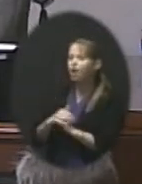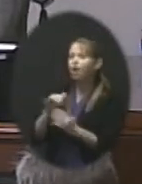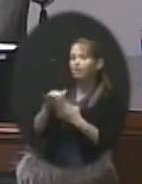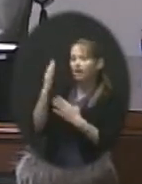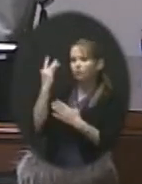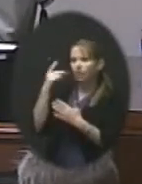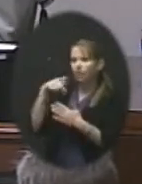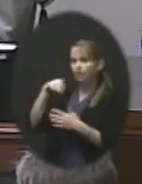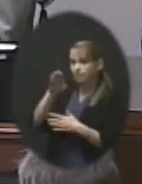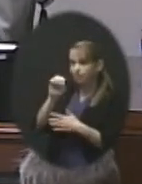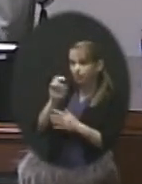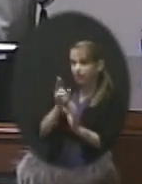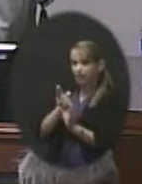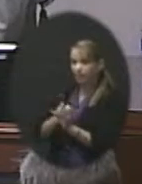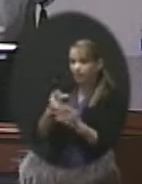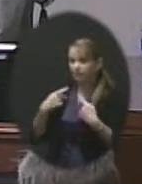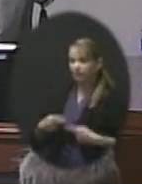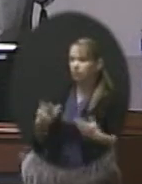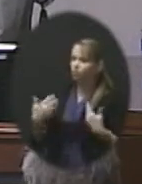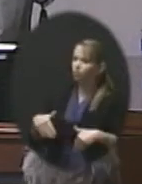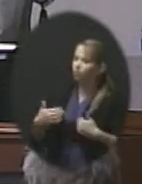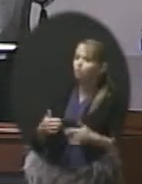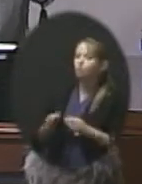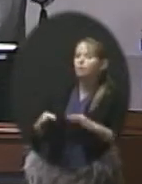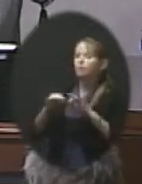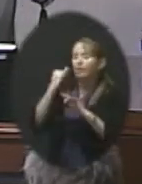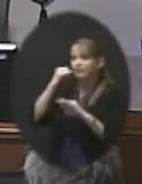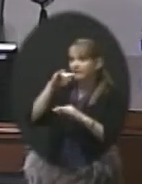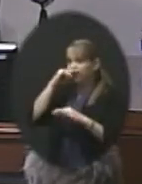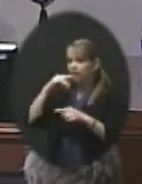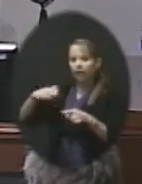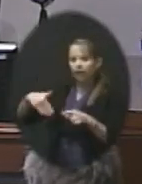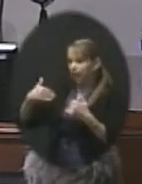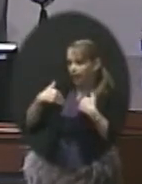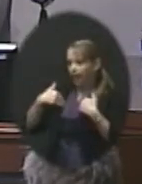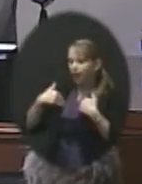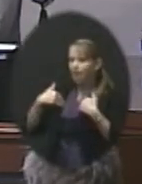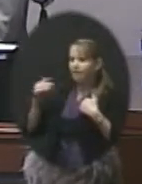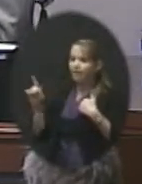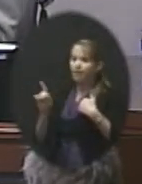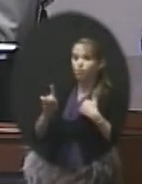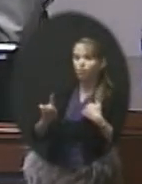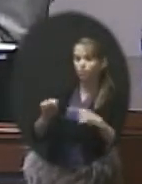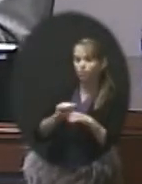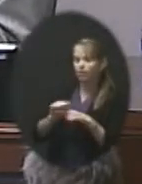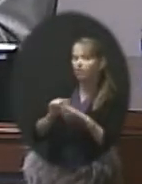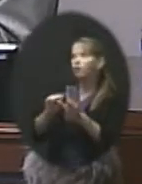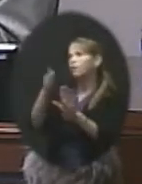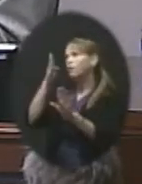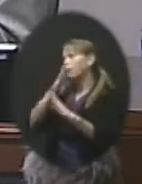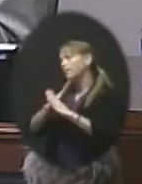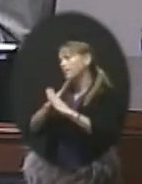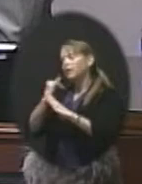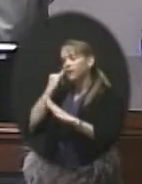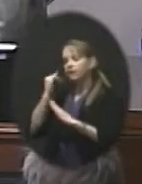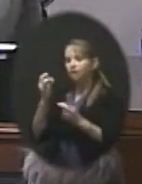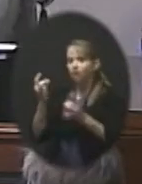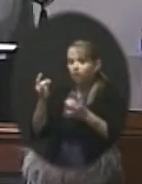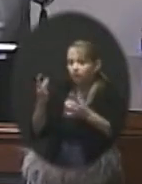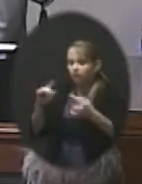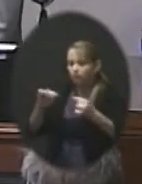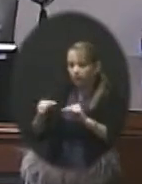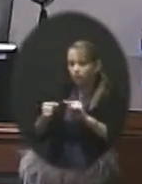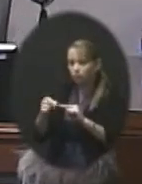-participation physical is so important because if a kid doesn't have that and they walk out and practice, and God forbid if there was some type of catastrophic injury,